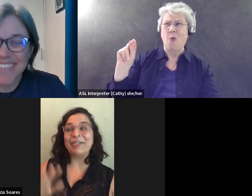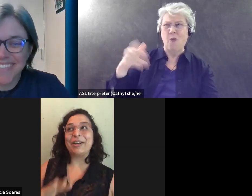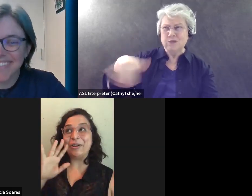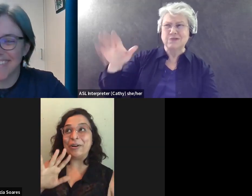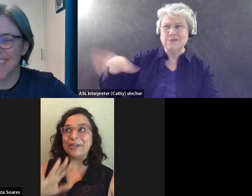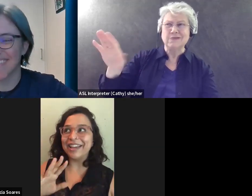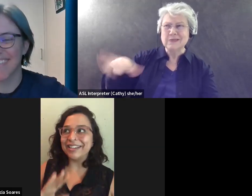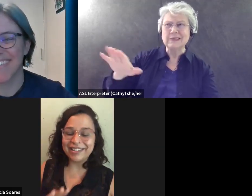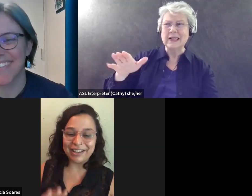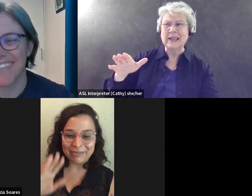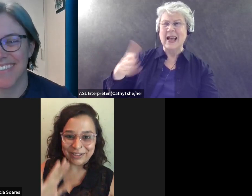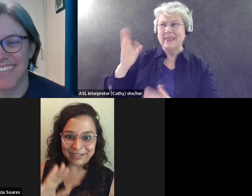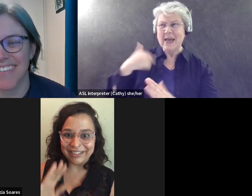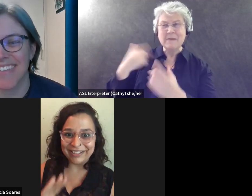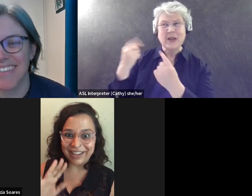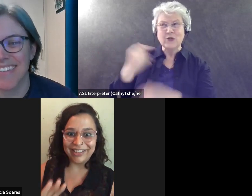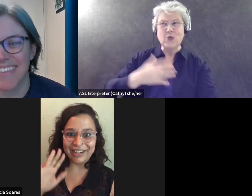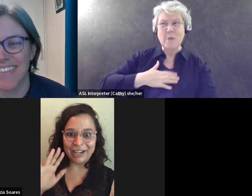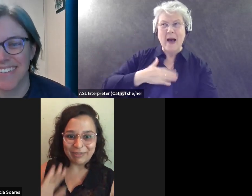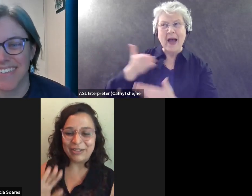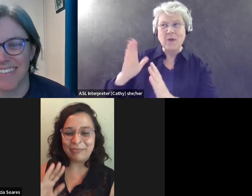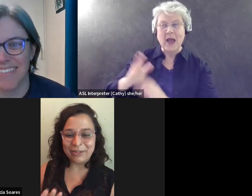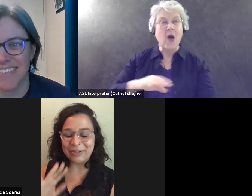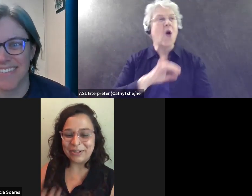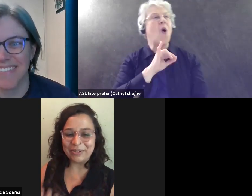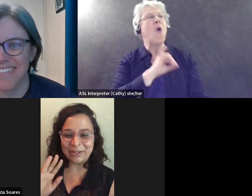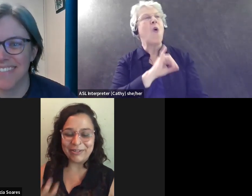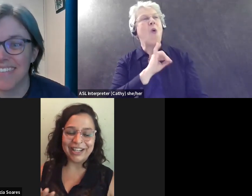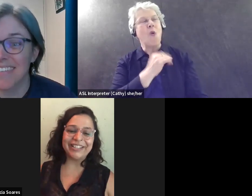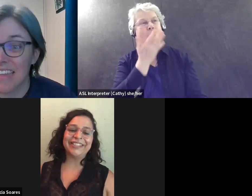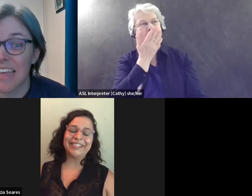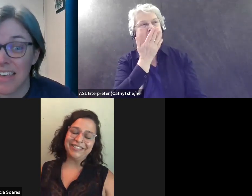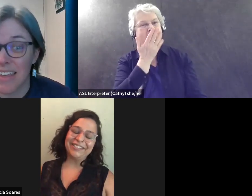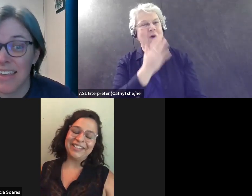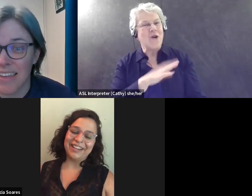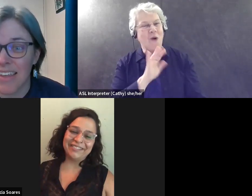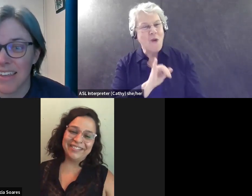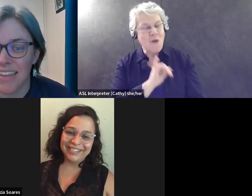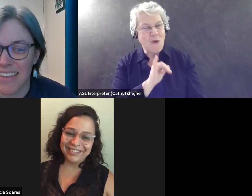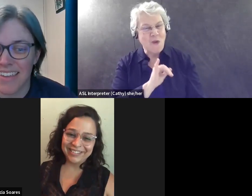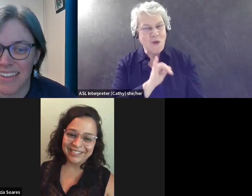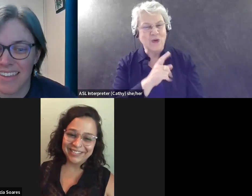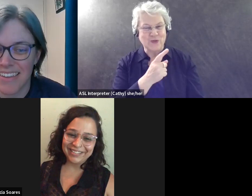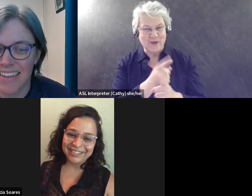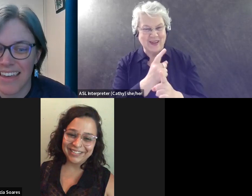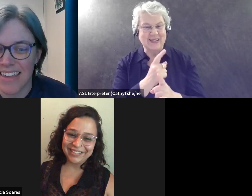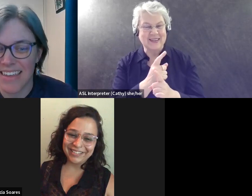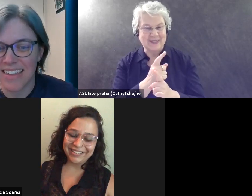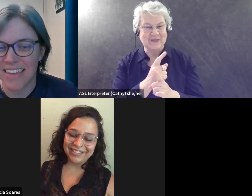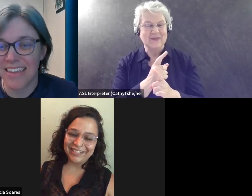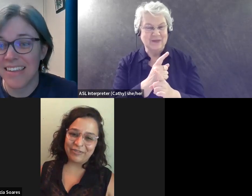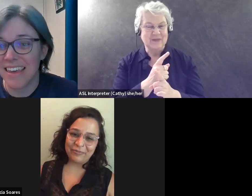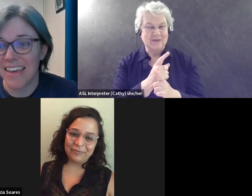let me do my thing. And I'm like, Oh, I'm doing that thing that I'm not supposed to do. You're right. Yeah.